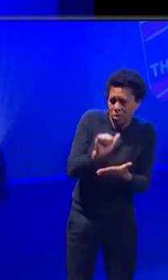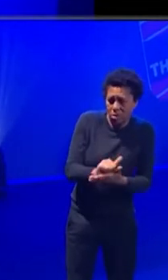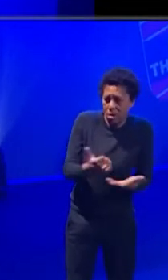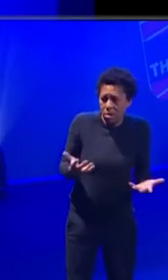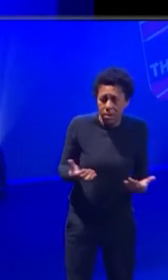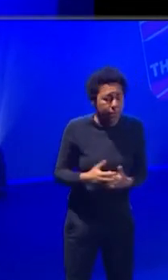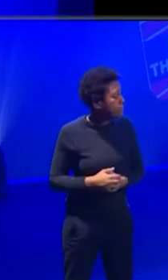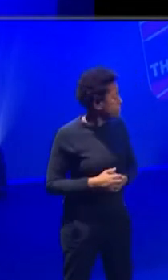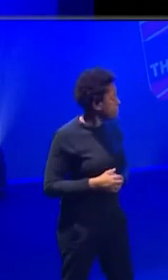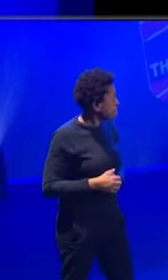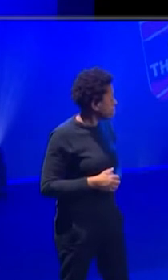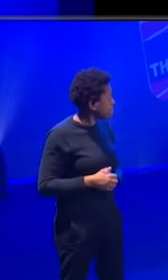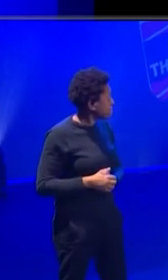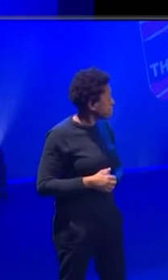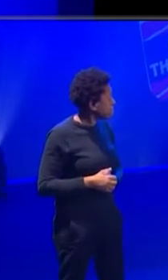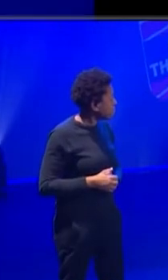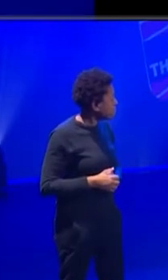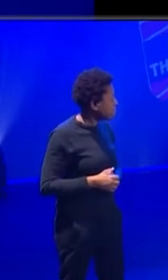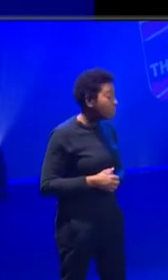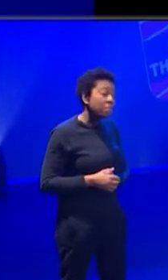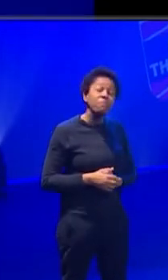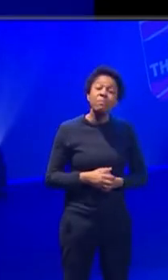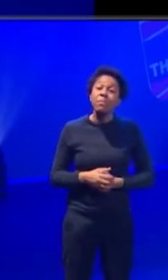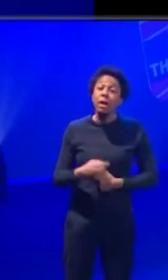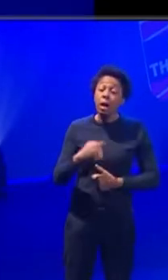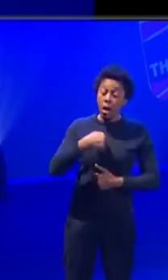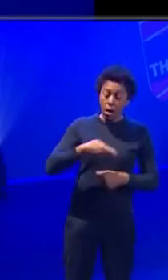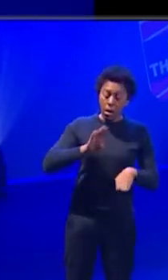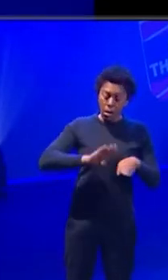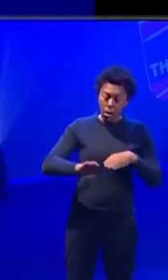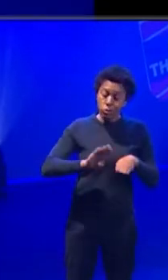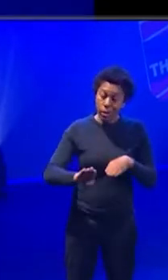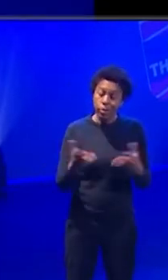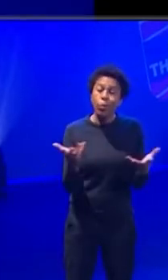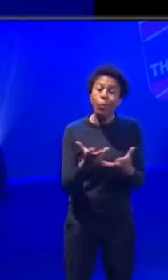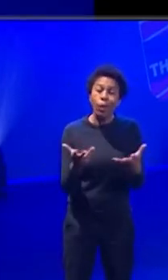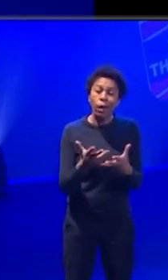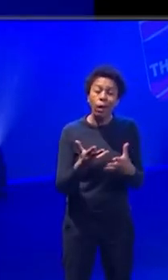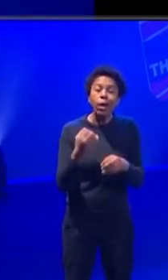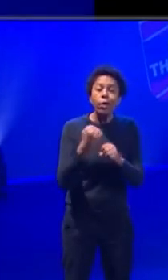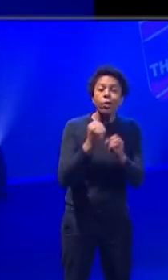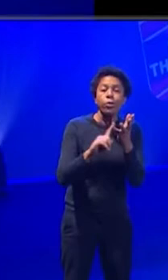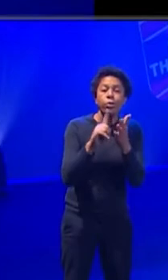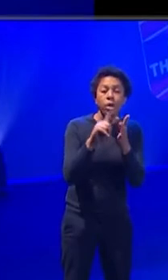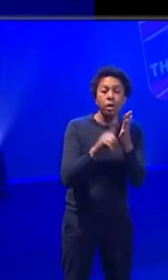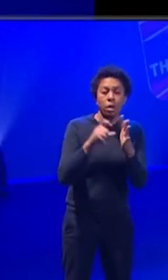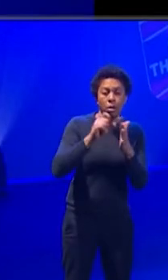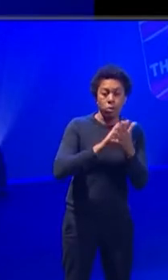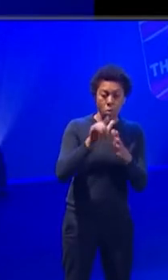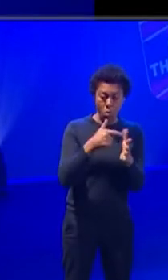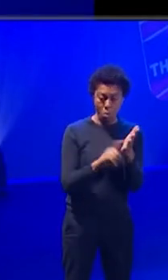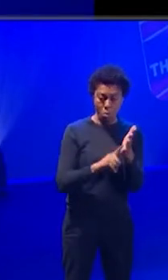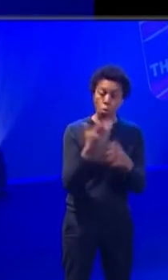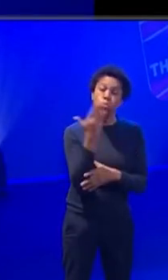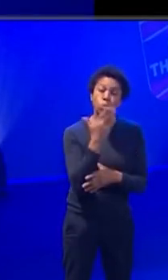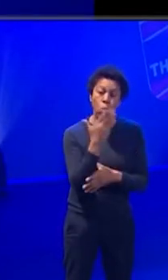Shall I kick us off? so I trained at the Guildhall School of Music and Drama. Back then it was a